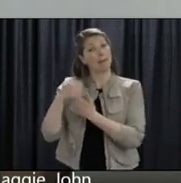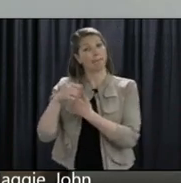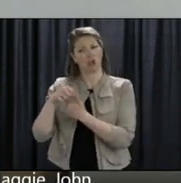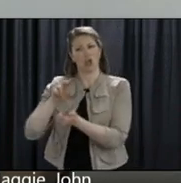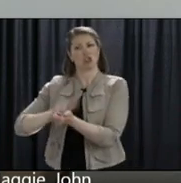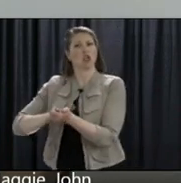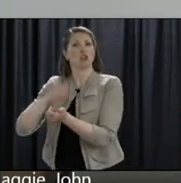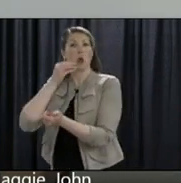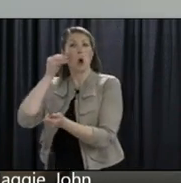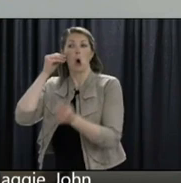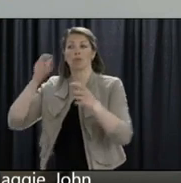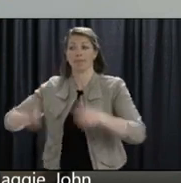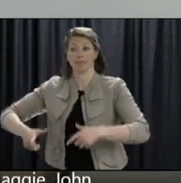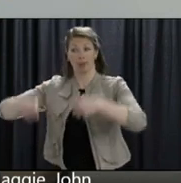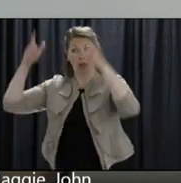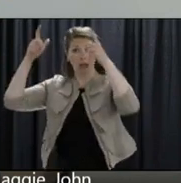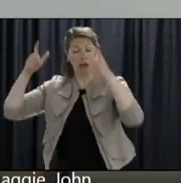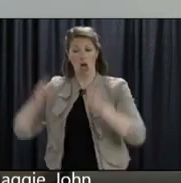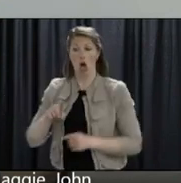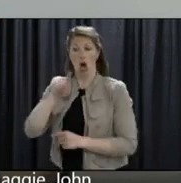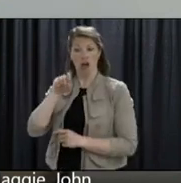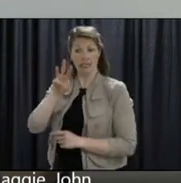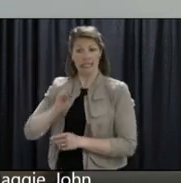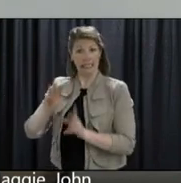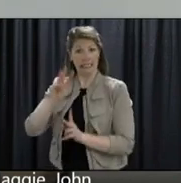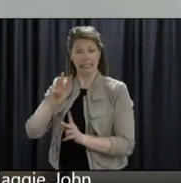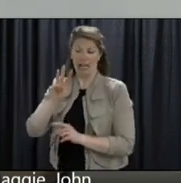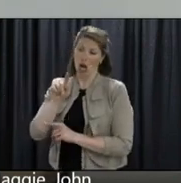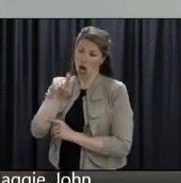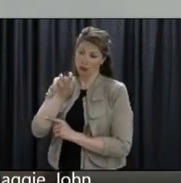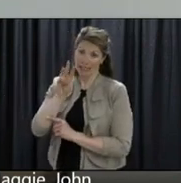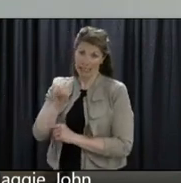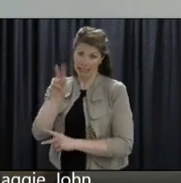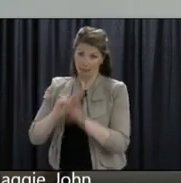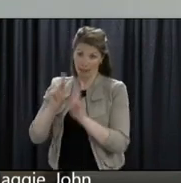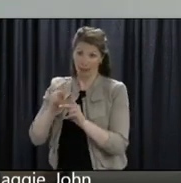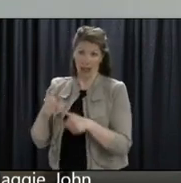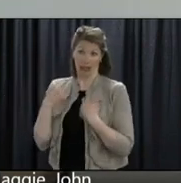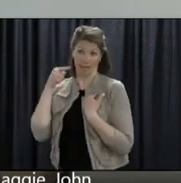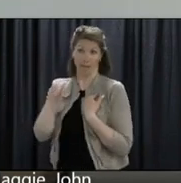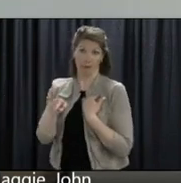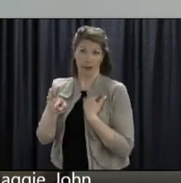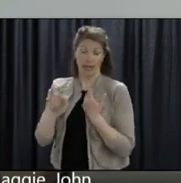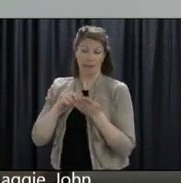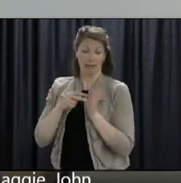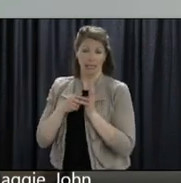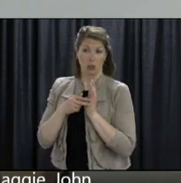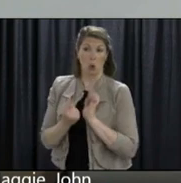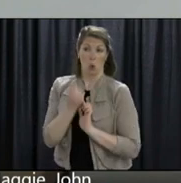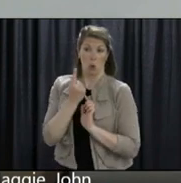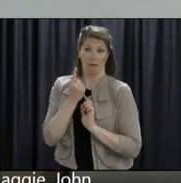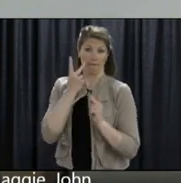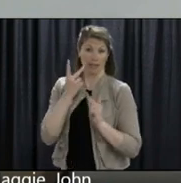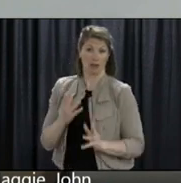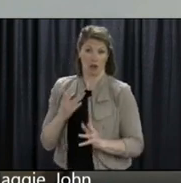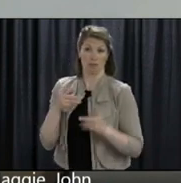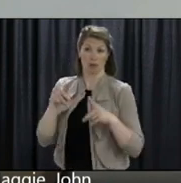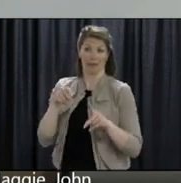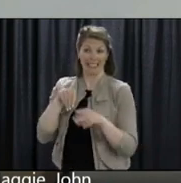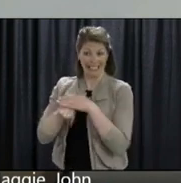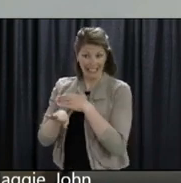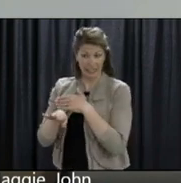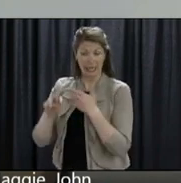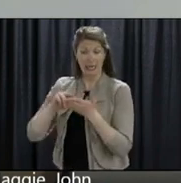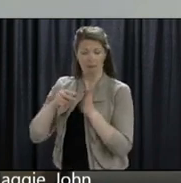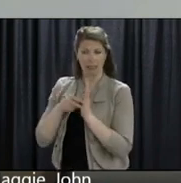extra through the doors of the building. And if each visitor swaps out every day, it starts to grow